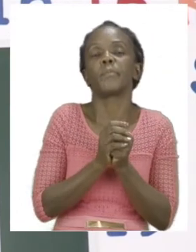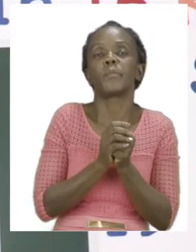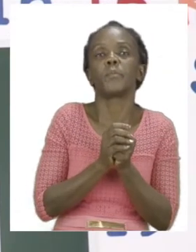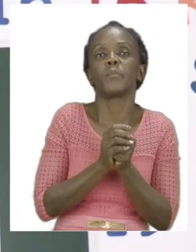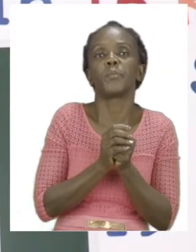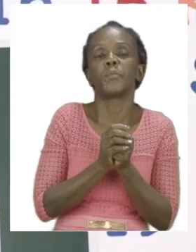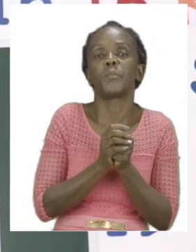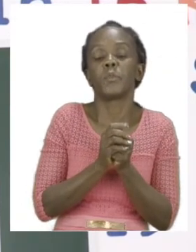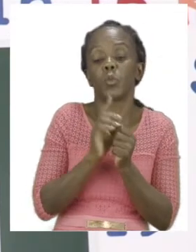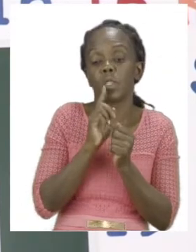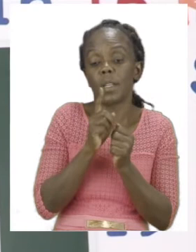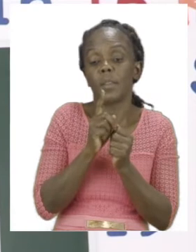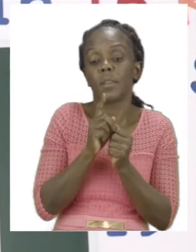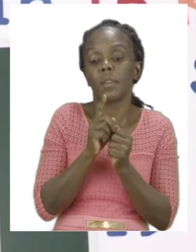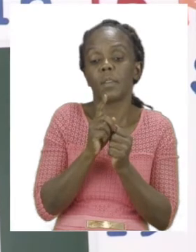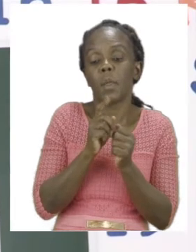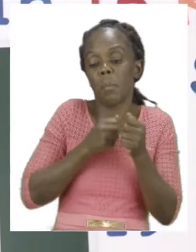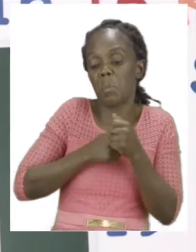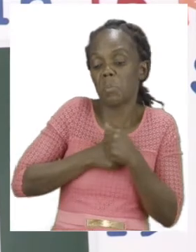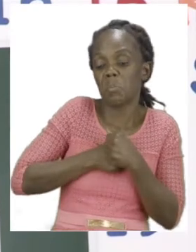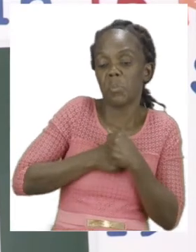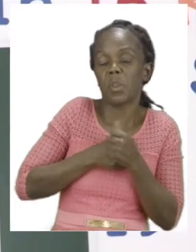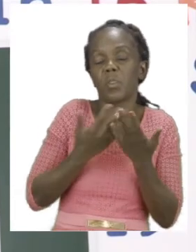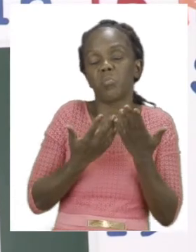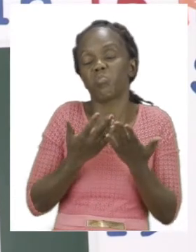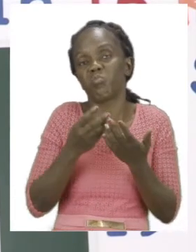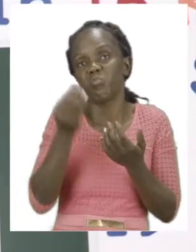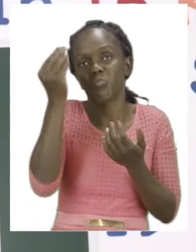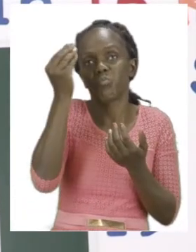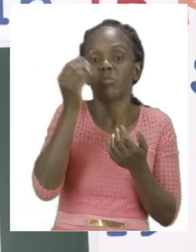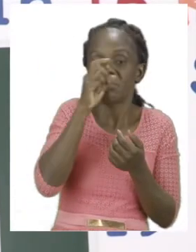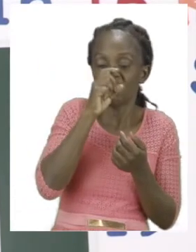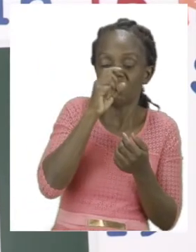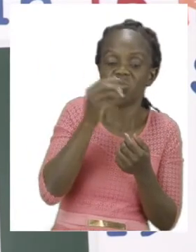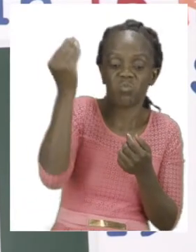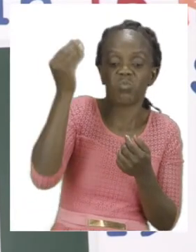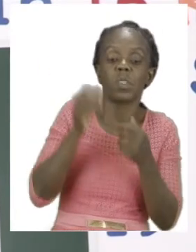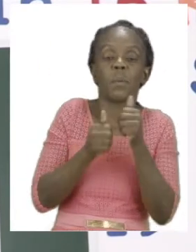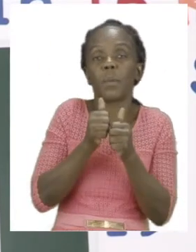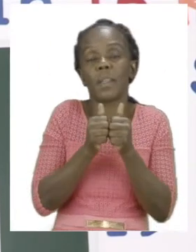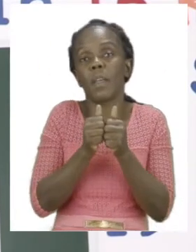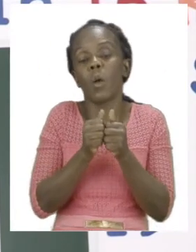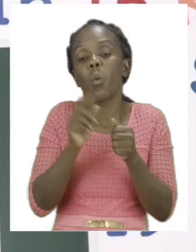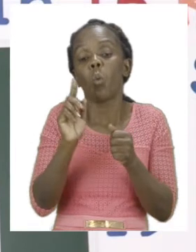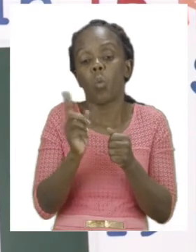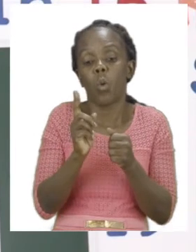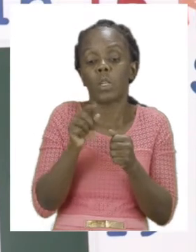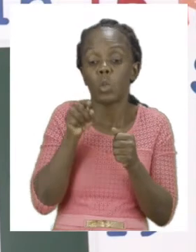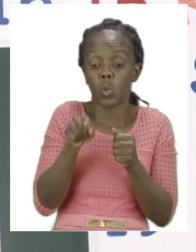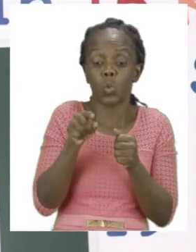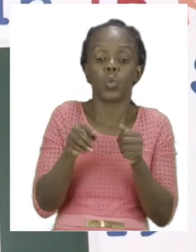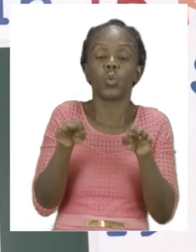which. So I know that you are clever. And you are going to decide which event is in the morning. And the